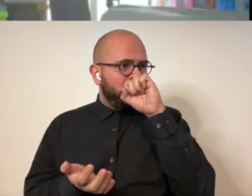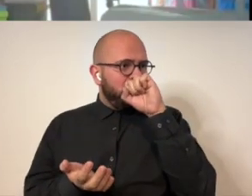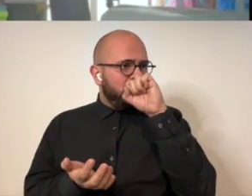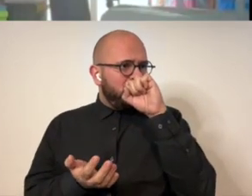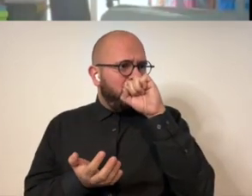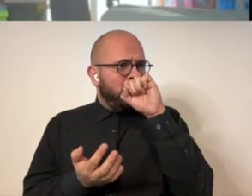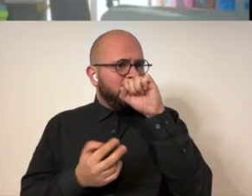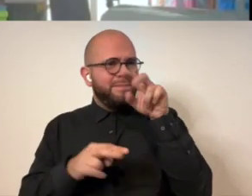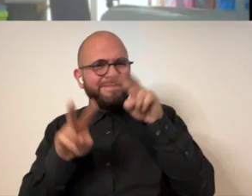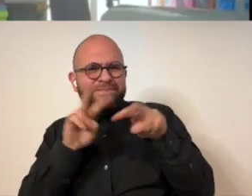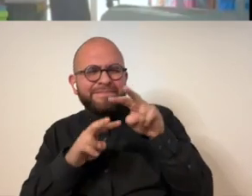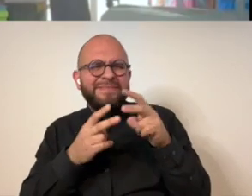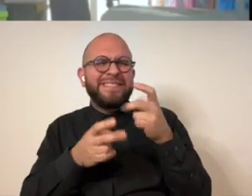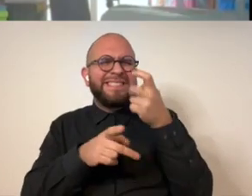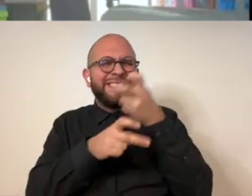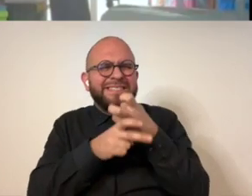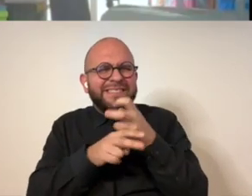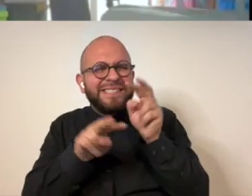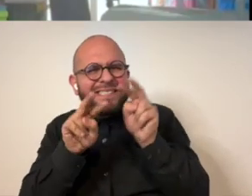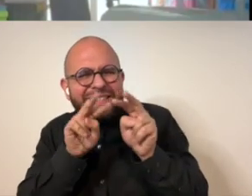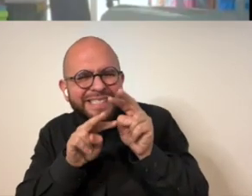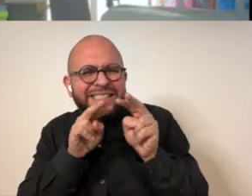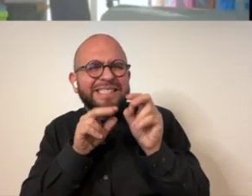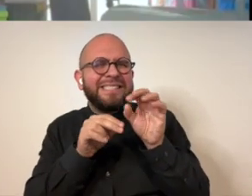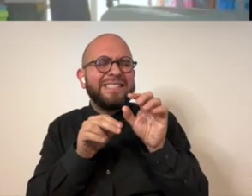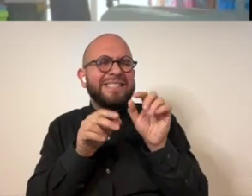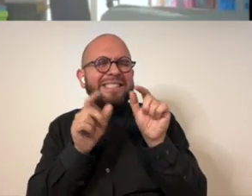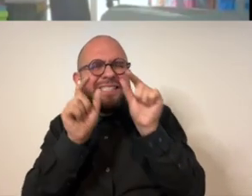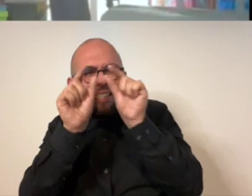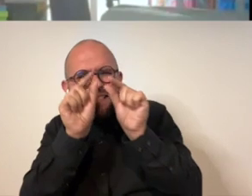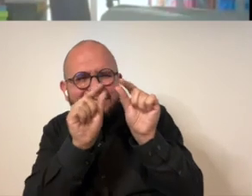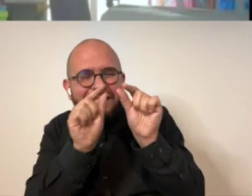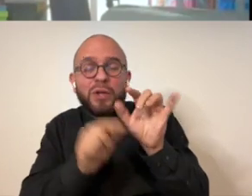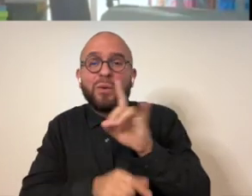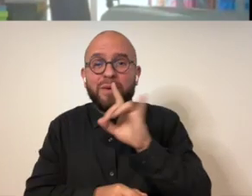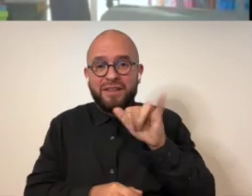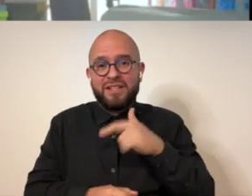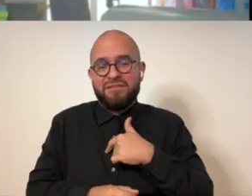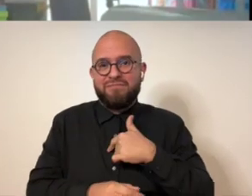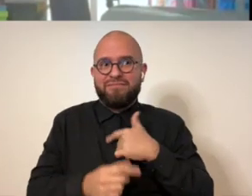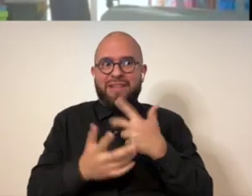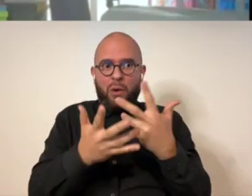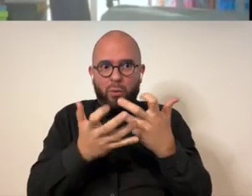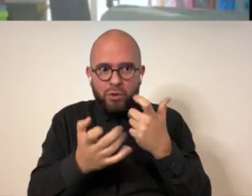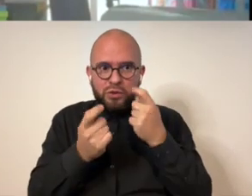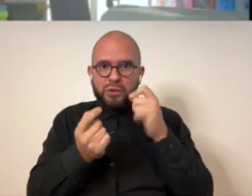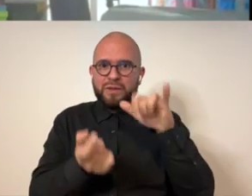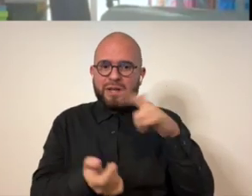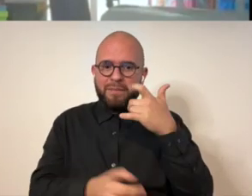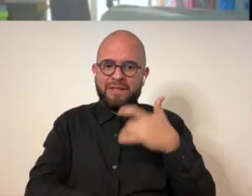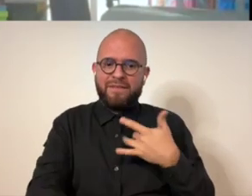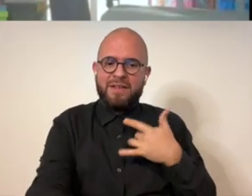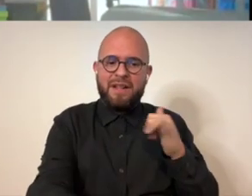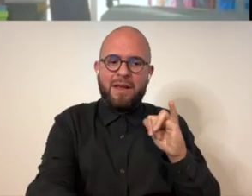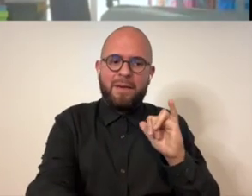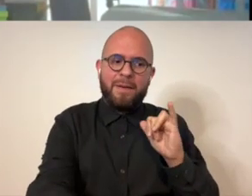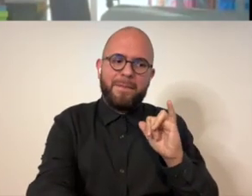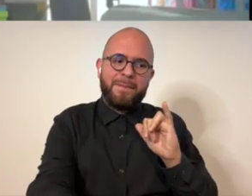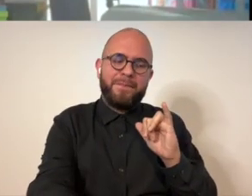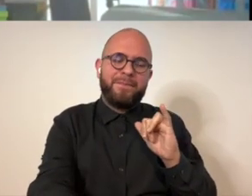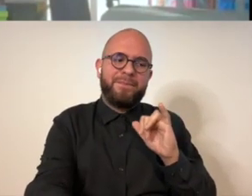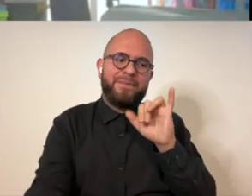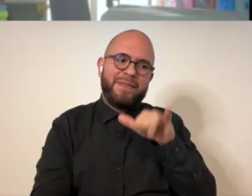share with other people so having the work um be difficult to look at or difficult to visually parse is an intentional